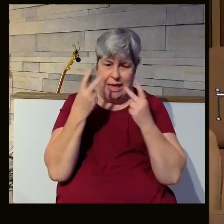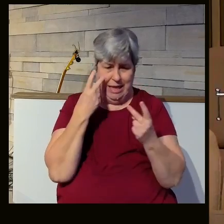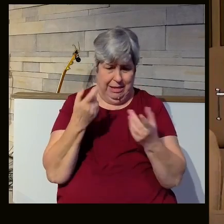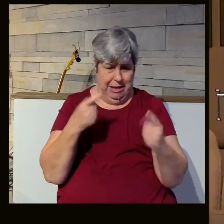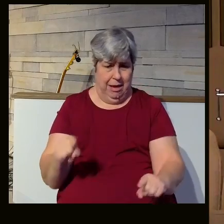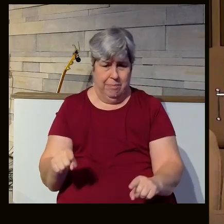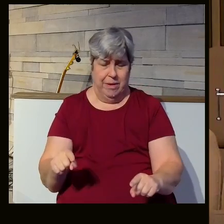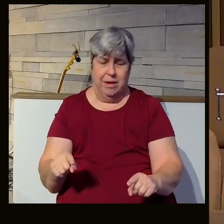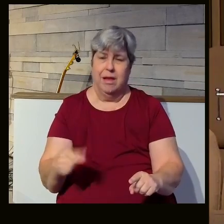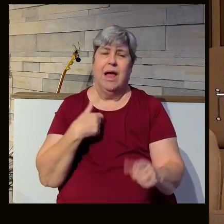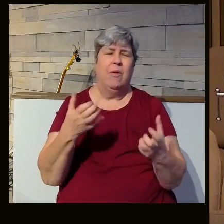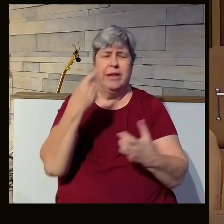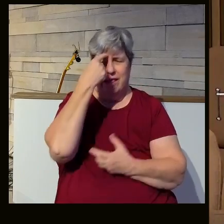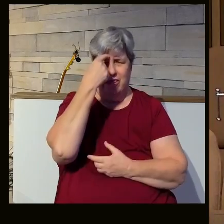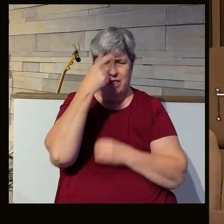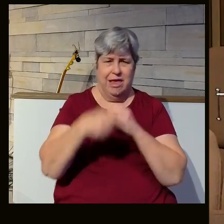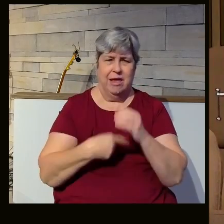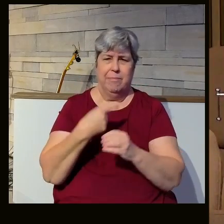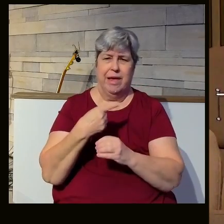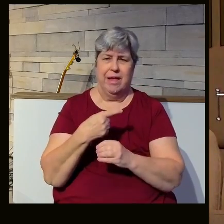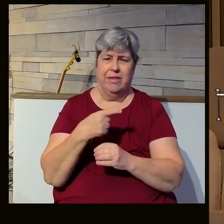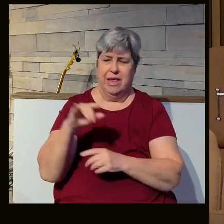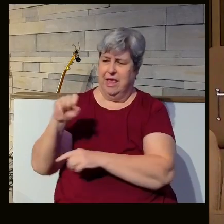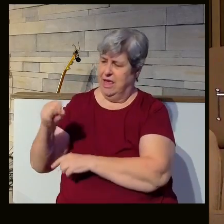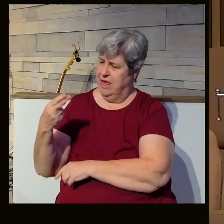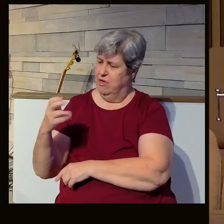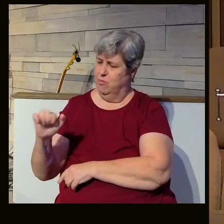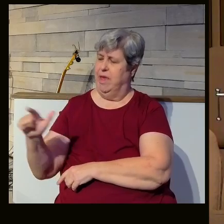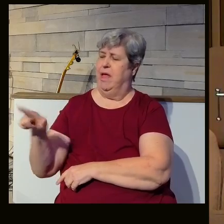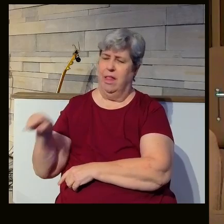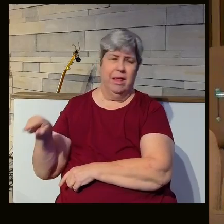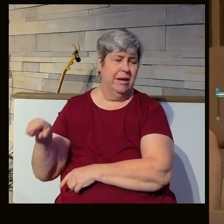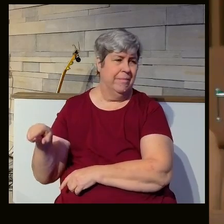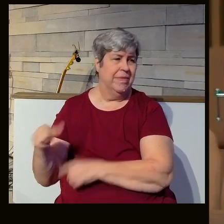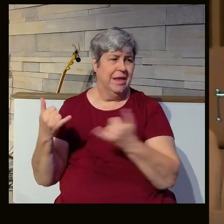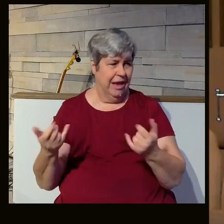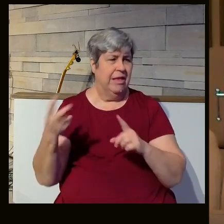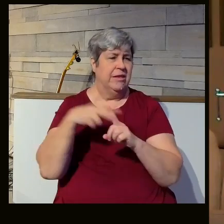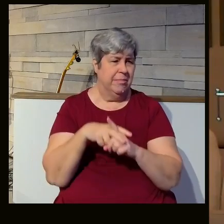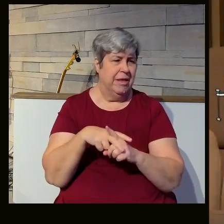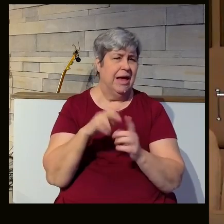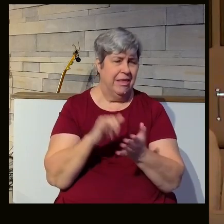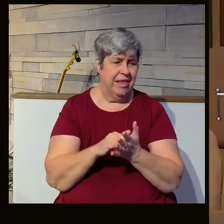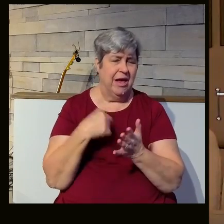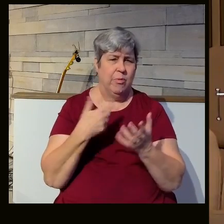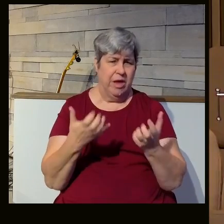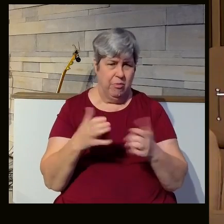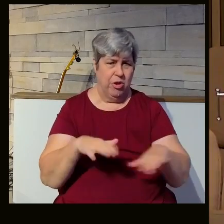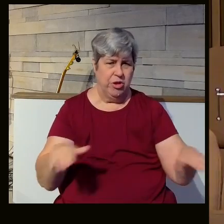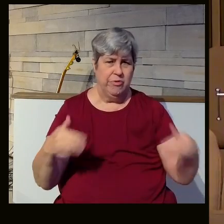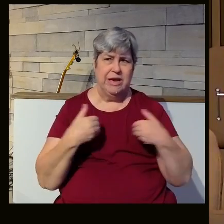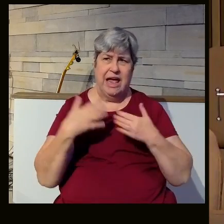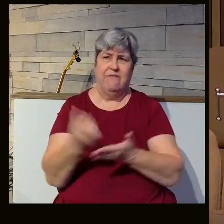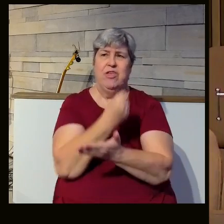that this works out, is I want us to think about child, Ishmael. Now, let us walk through and apply now the fact that we want children